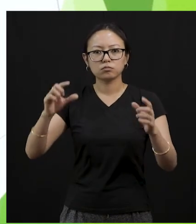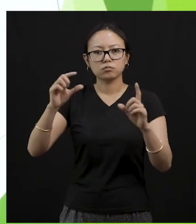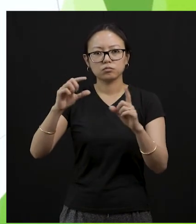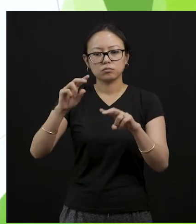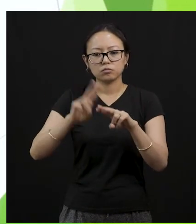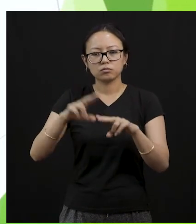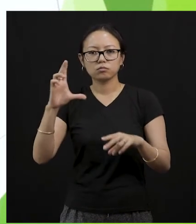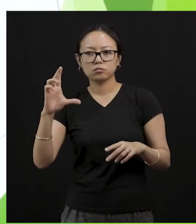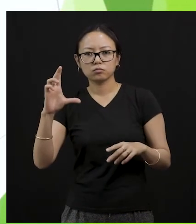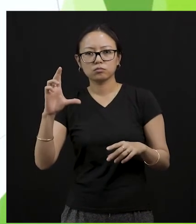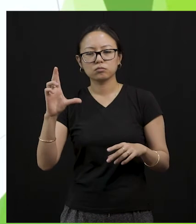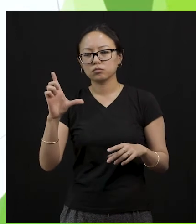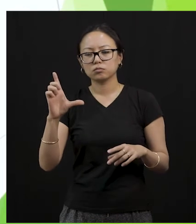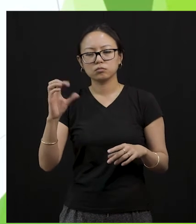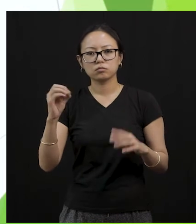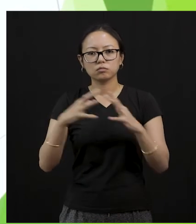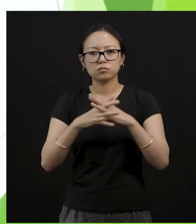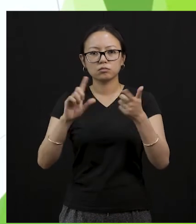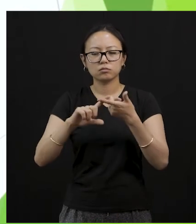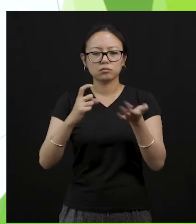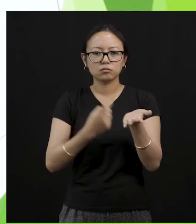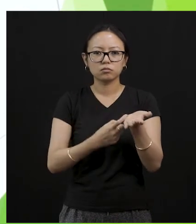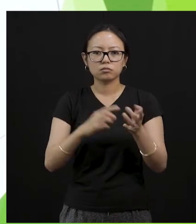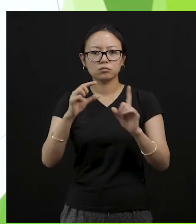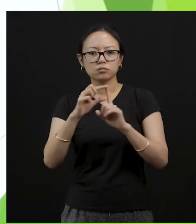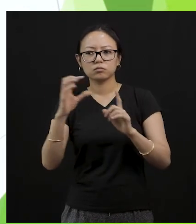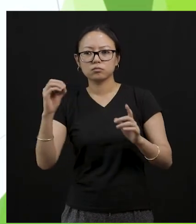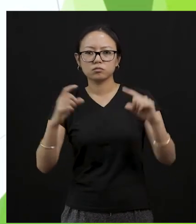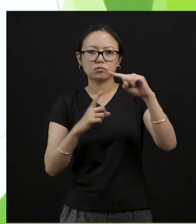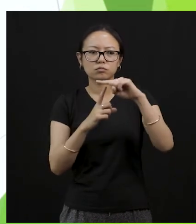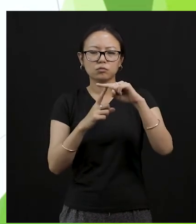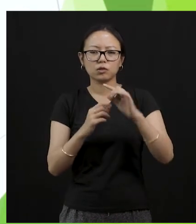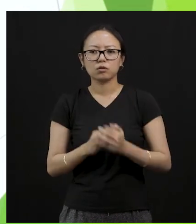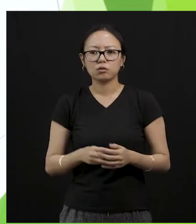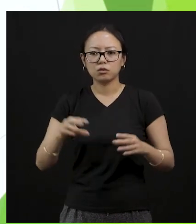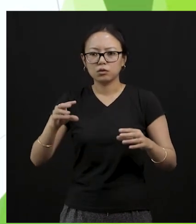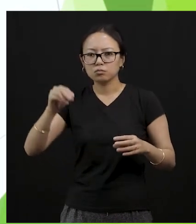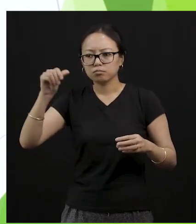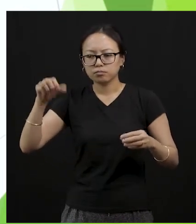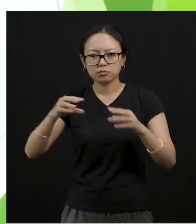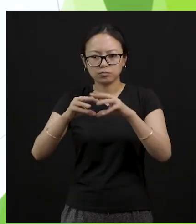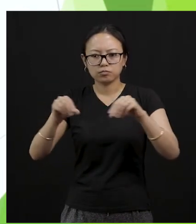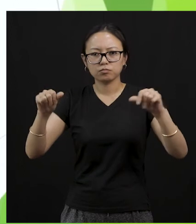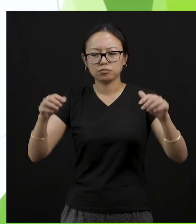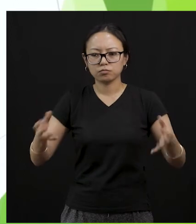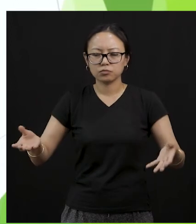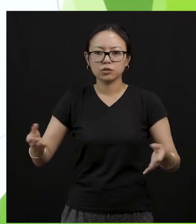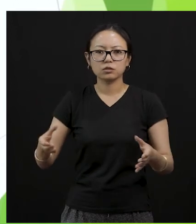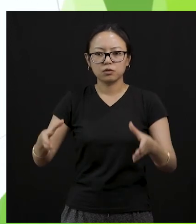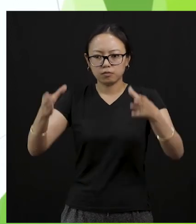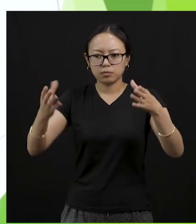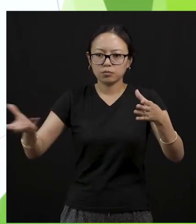called mole, right? Put a manure in the flower pot and plant any one of the following. It can be